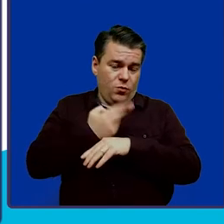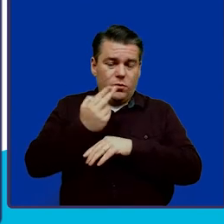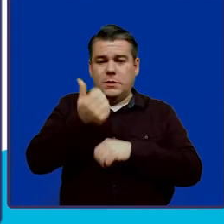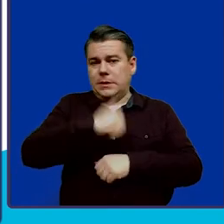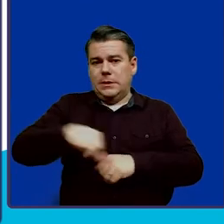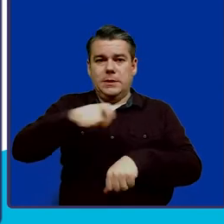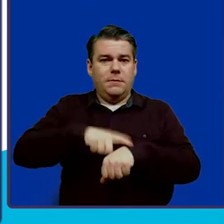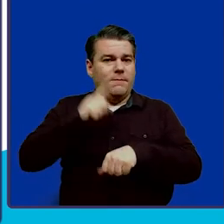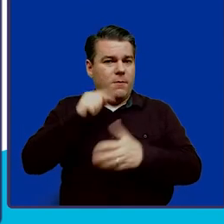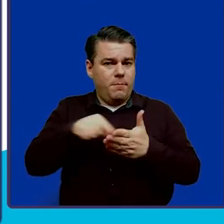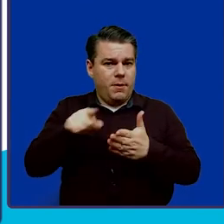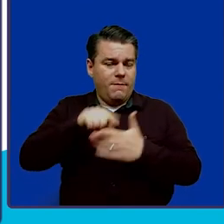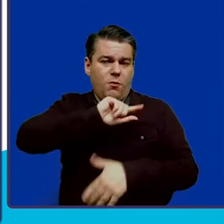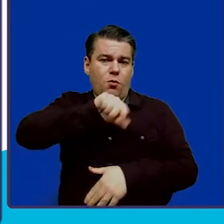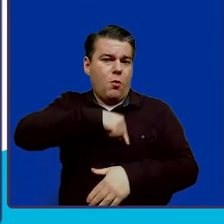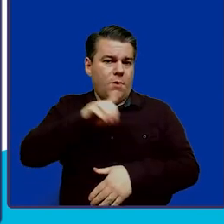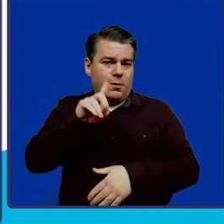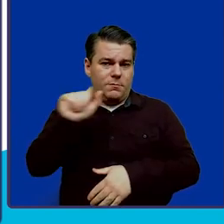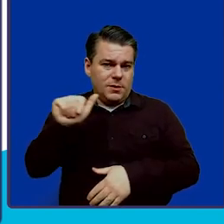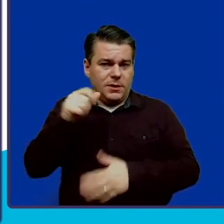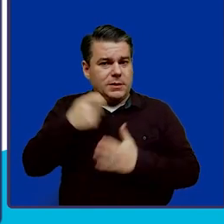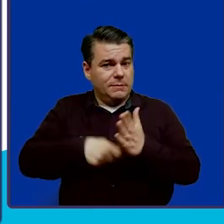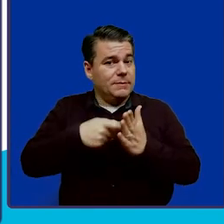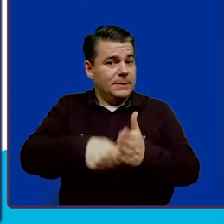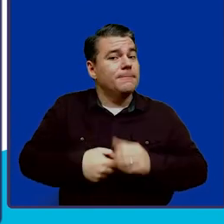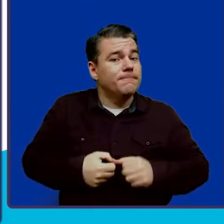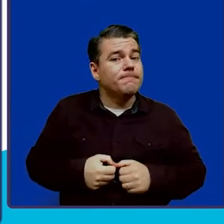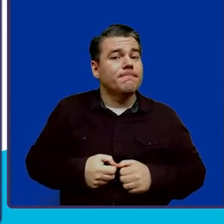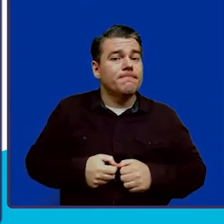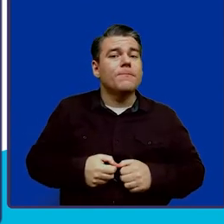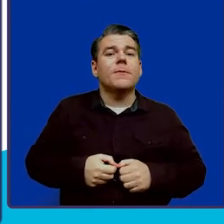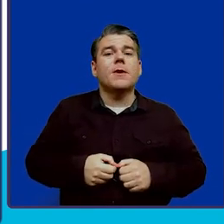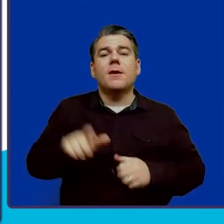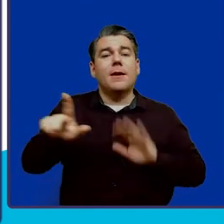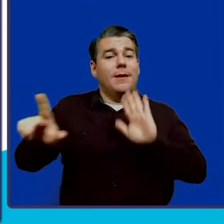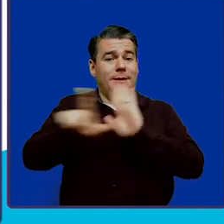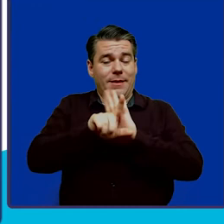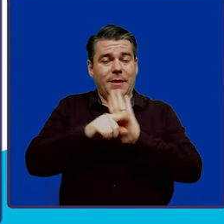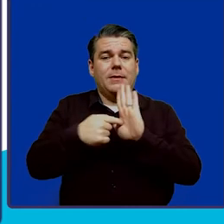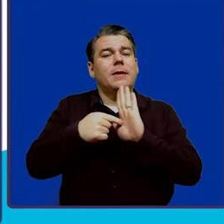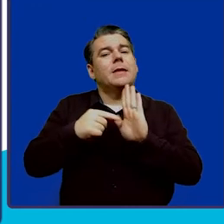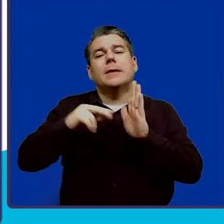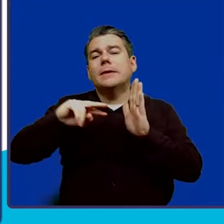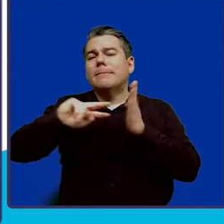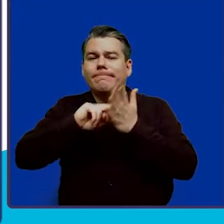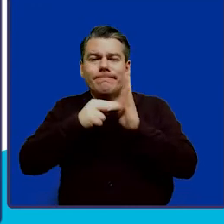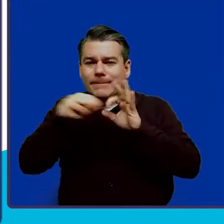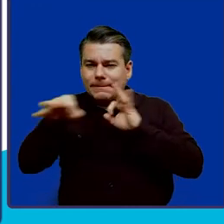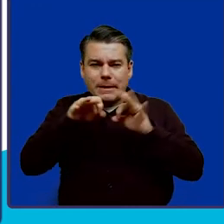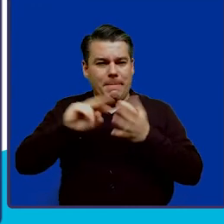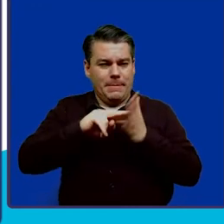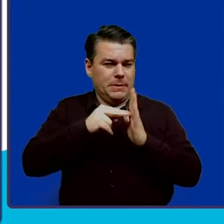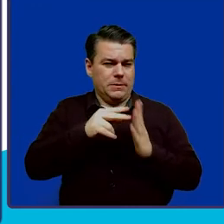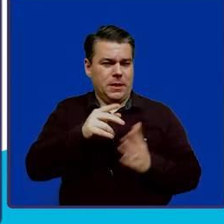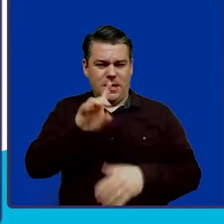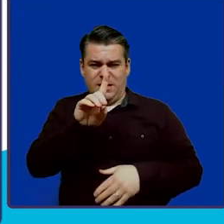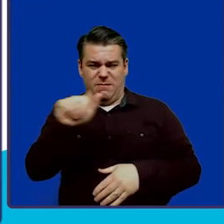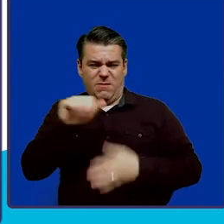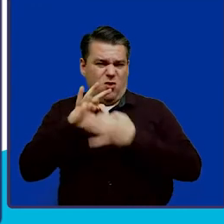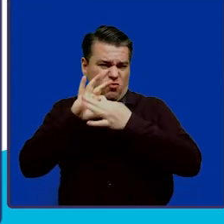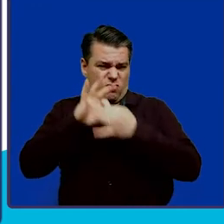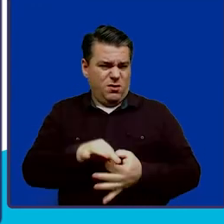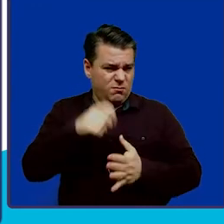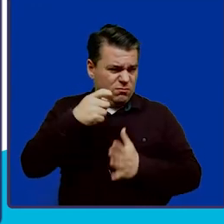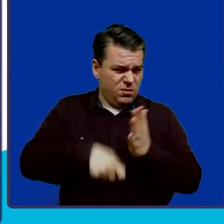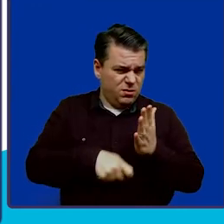time to pay for qualified disability expenses. And the legislation has defined what qualifies as a disability-related